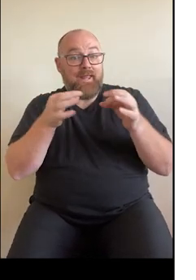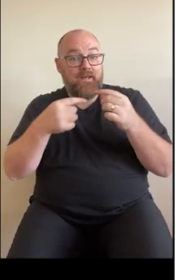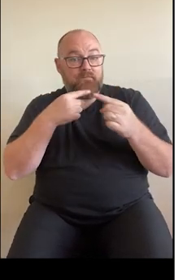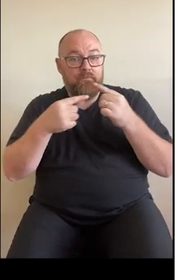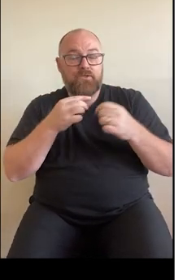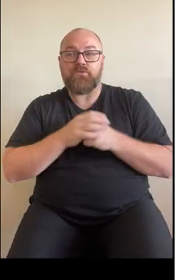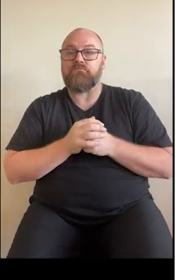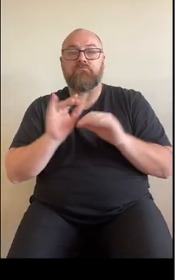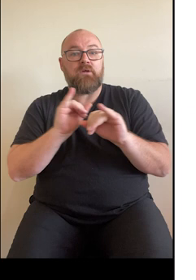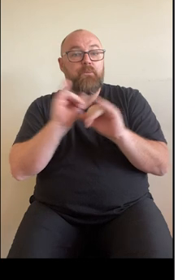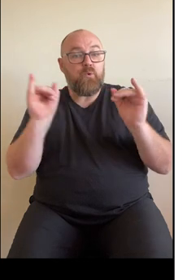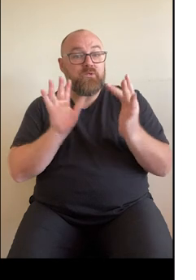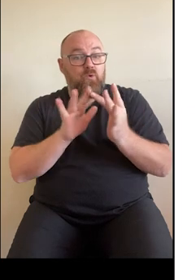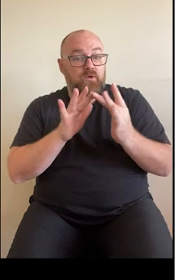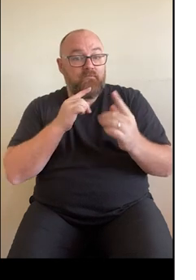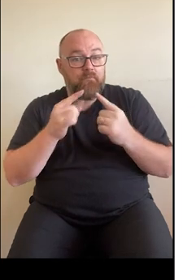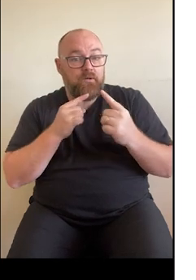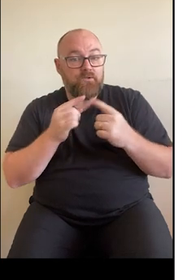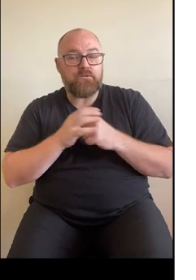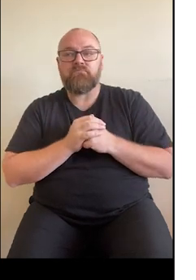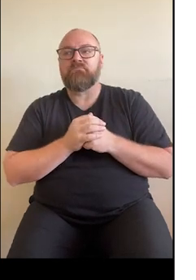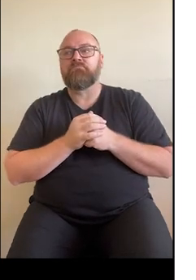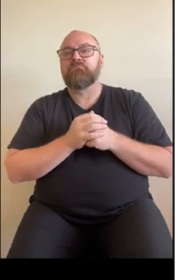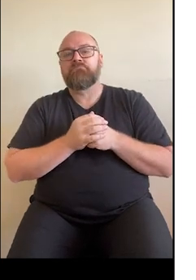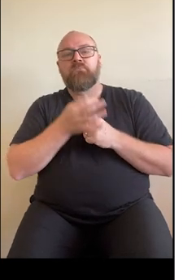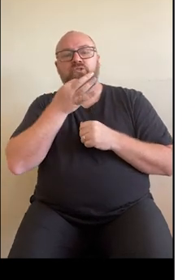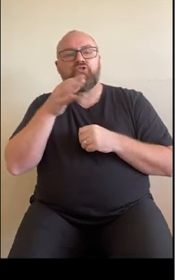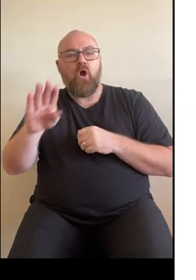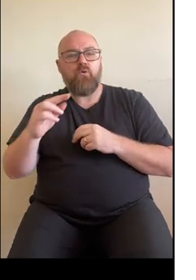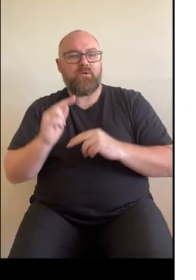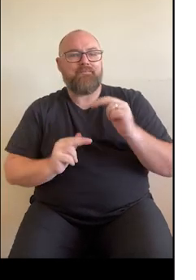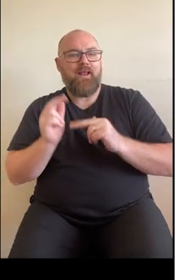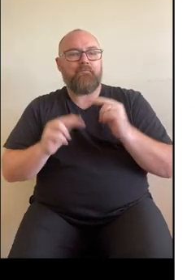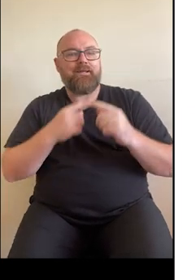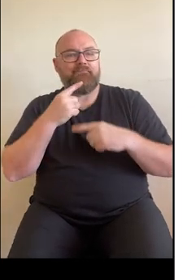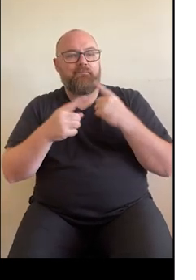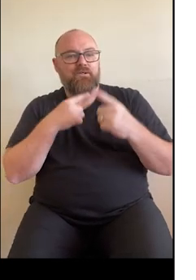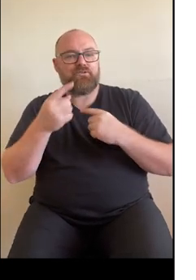emergency contacts and also childhood development information.